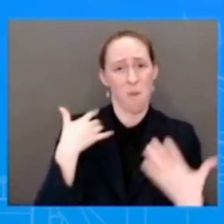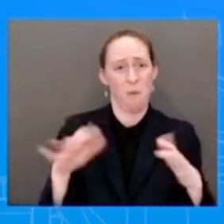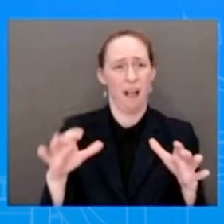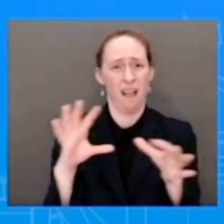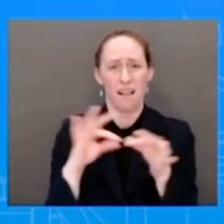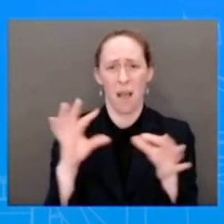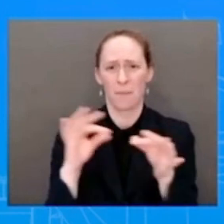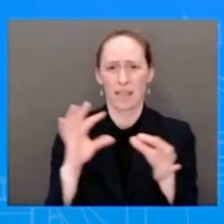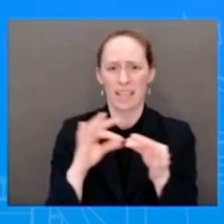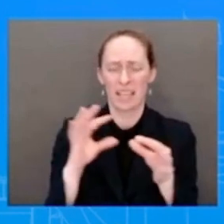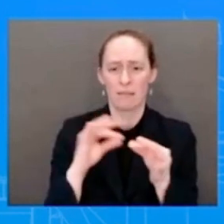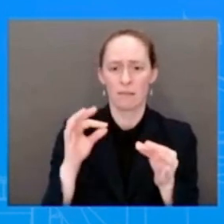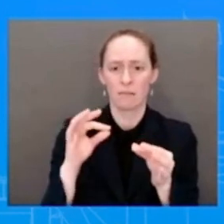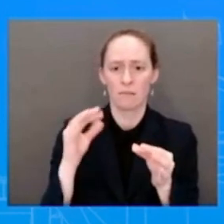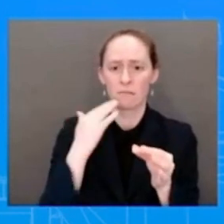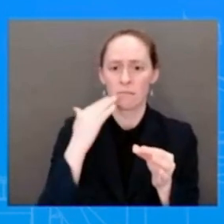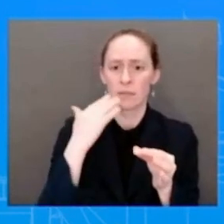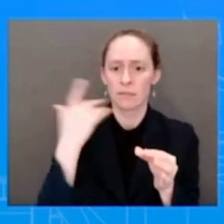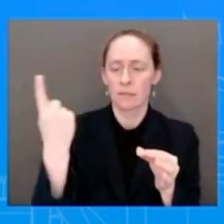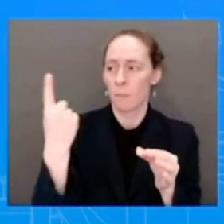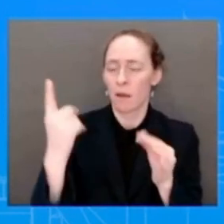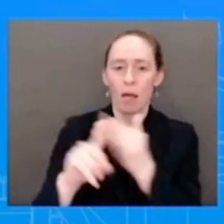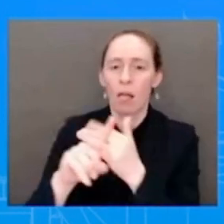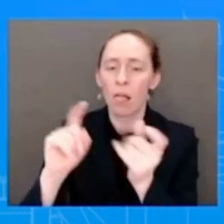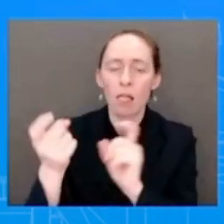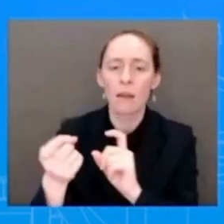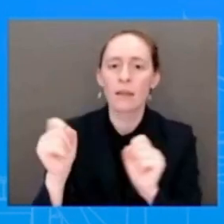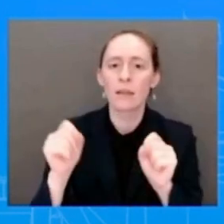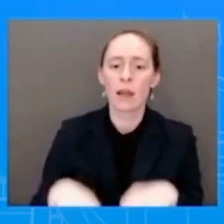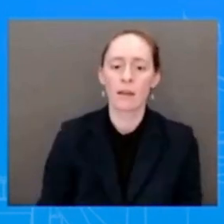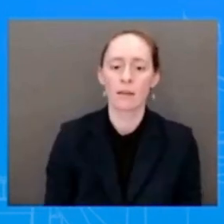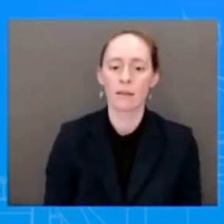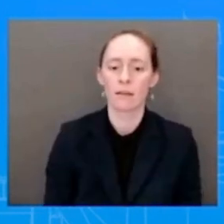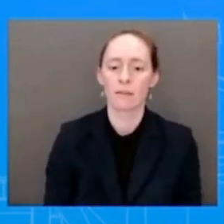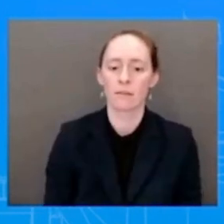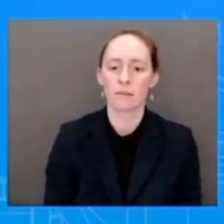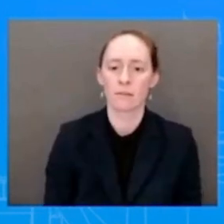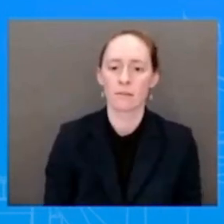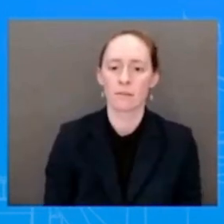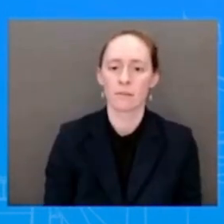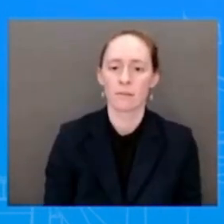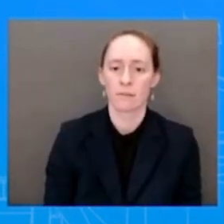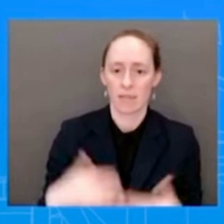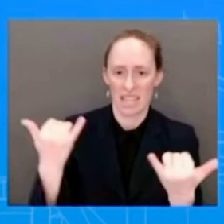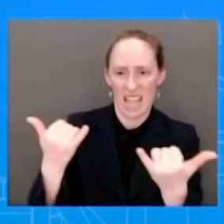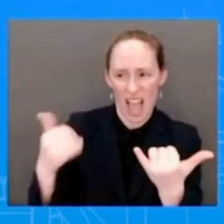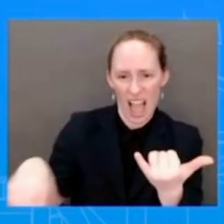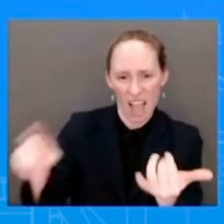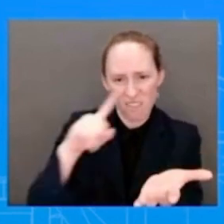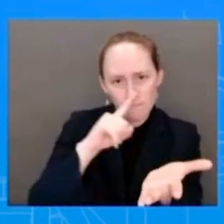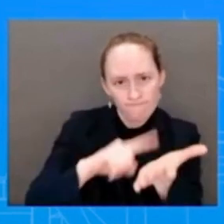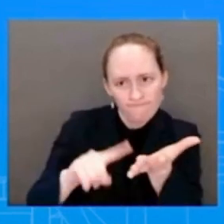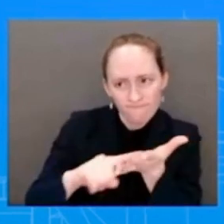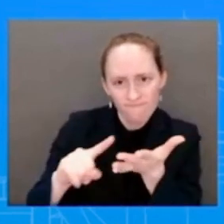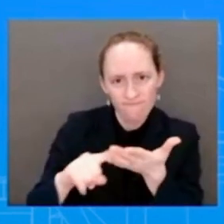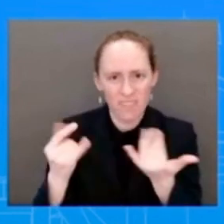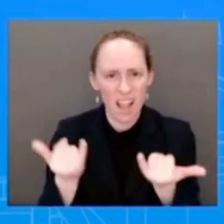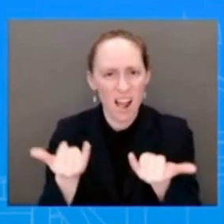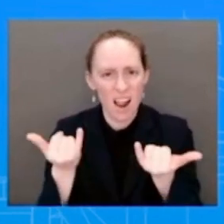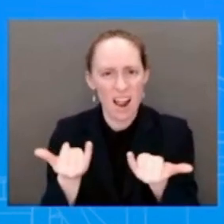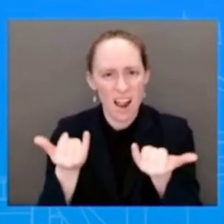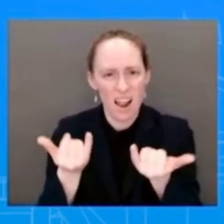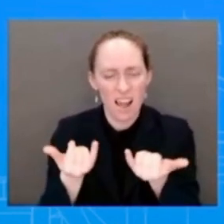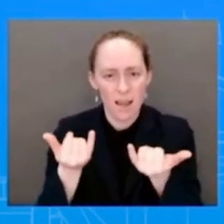It is currently, it is currently under investigation. And when you have a legal matter, as you know, I know you understand this,